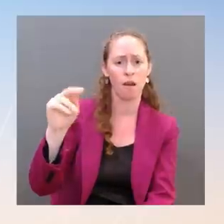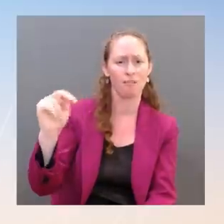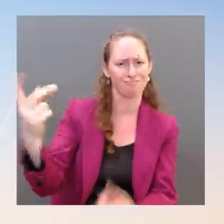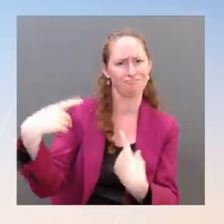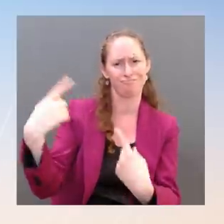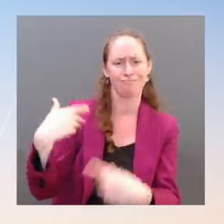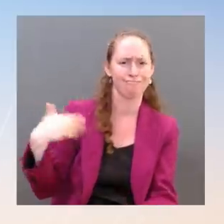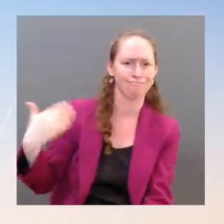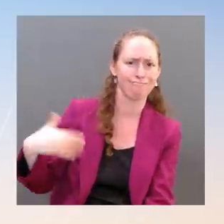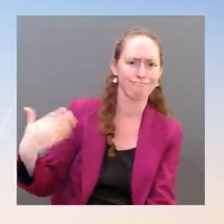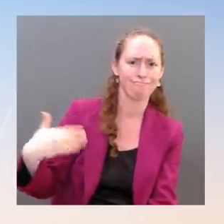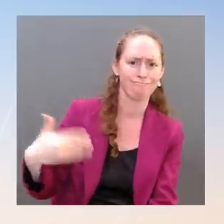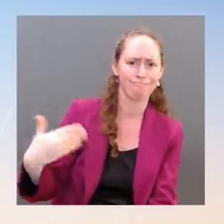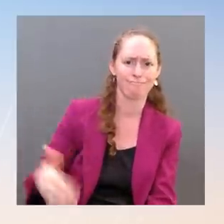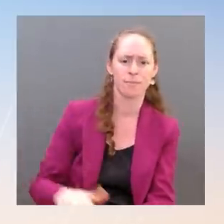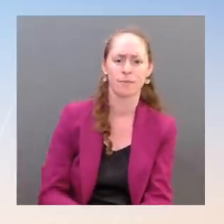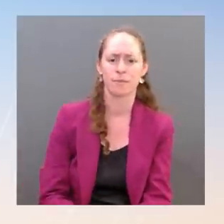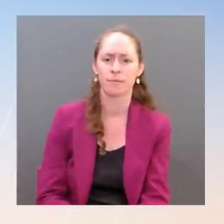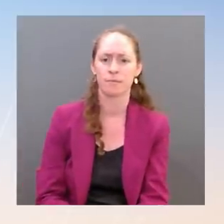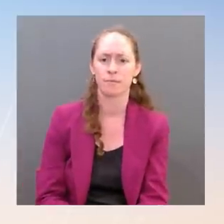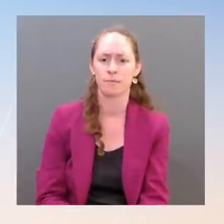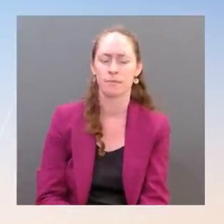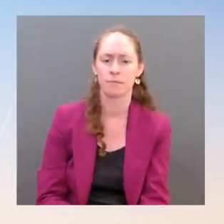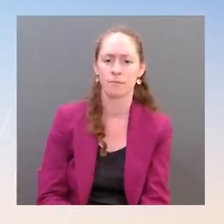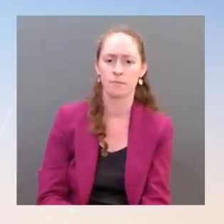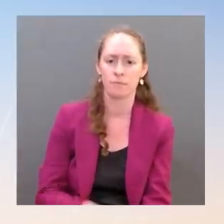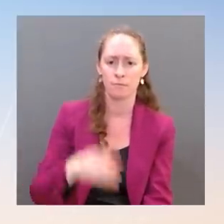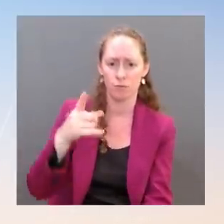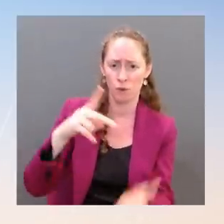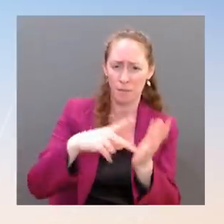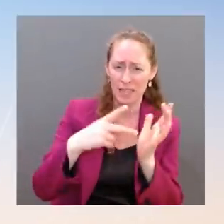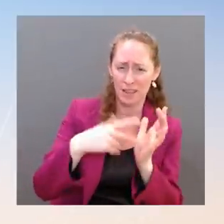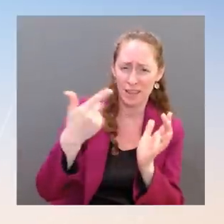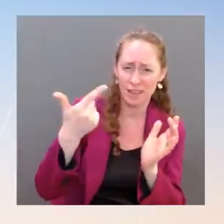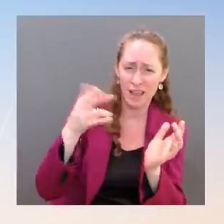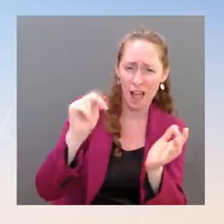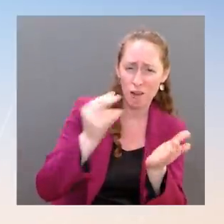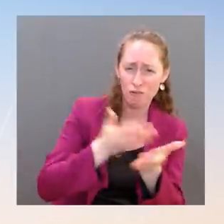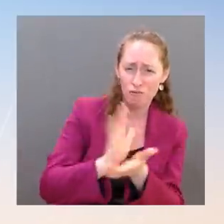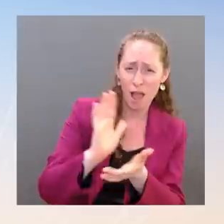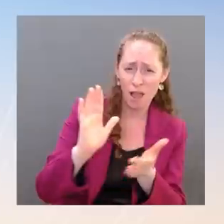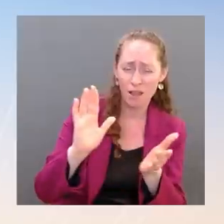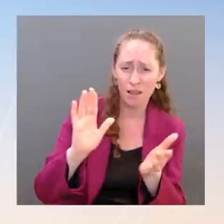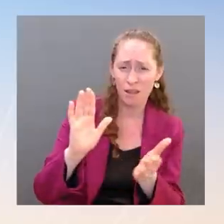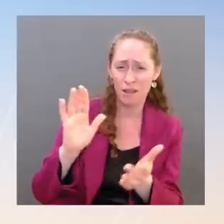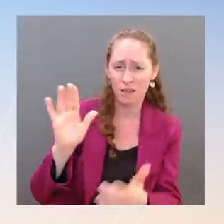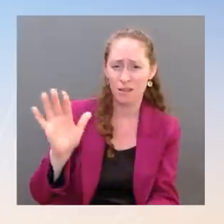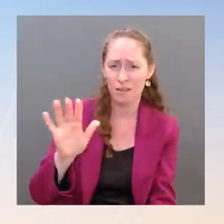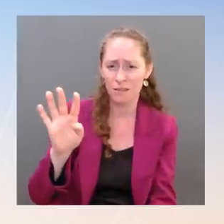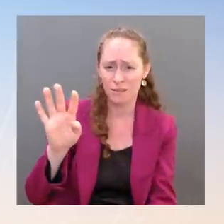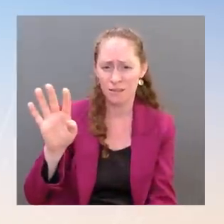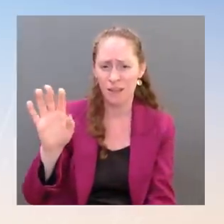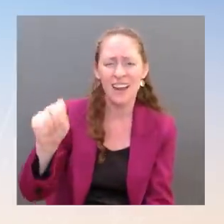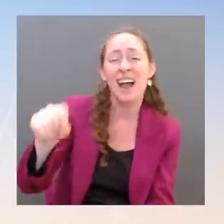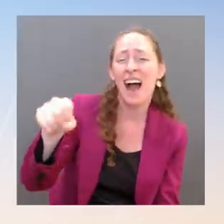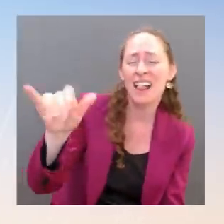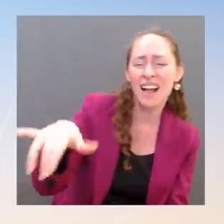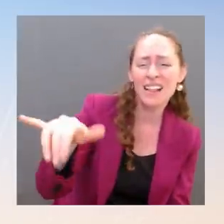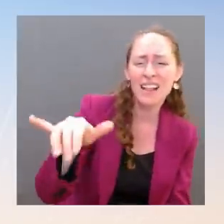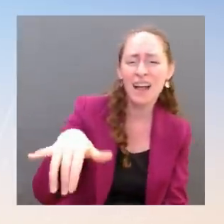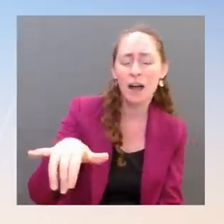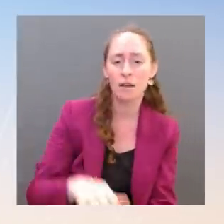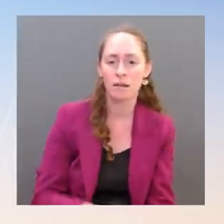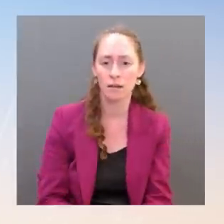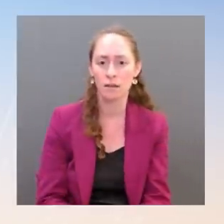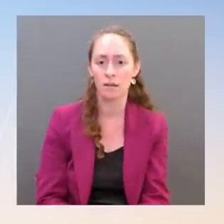rights groups have written? There were about 40-plus that, I think it was in your The Yeah, that, there's that, but he says civil rights groups have also asked the White House for